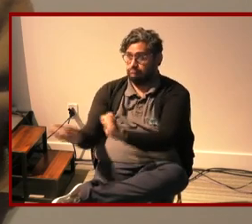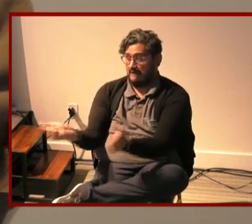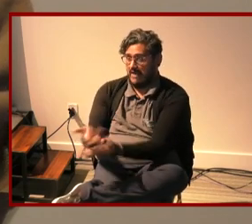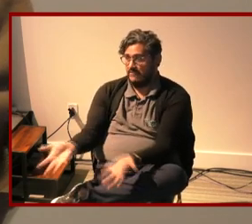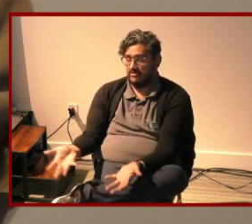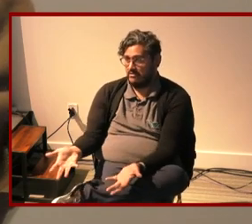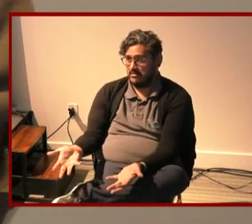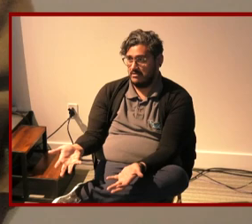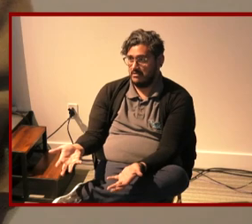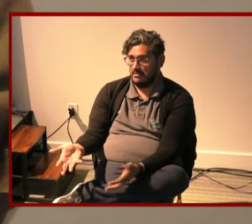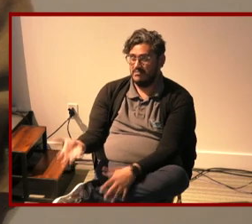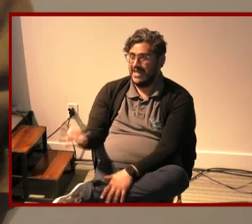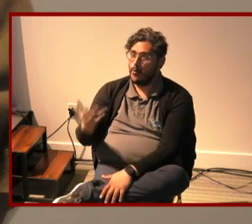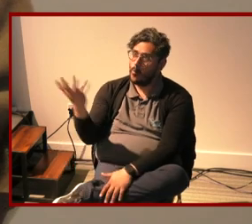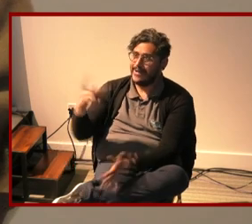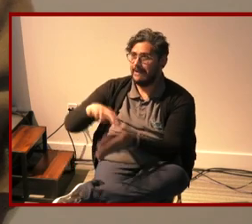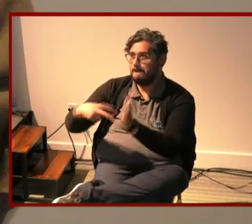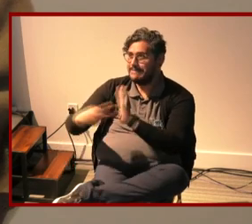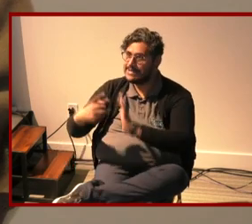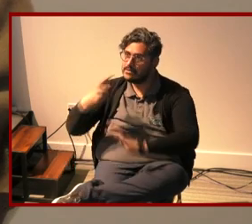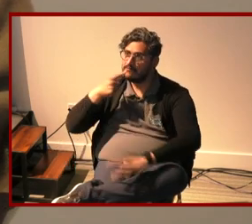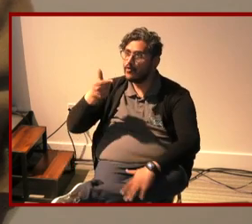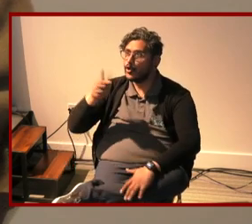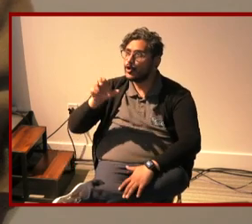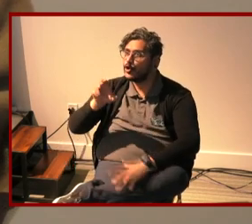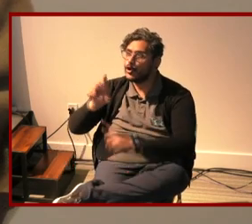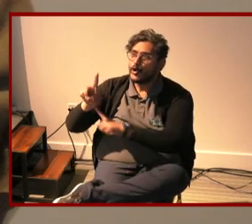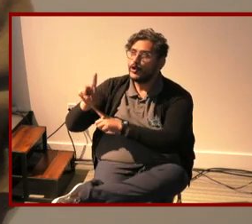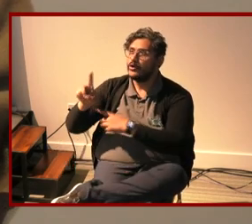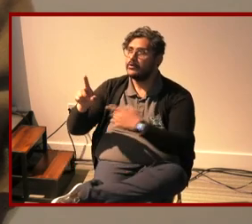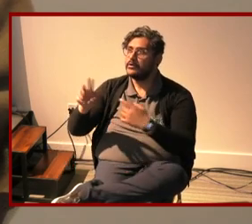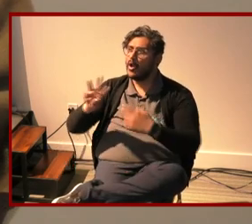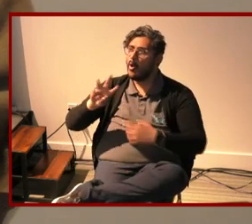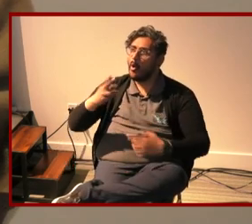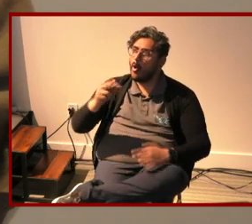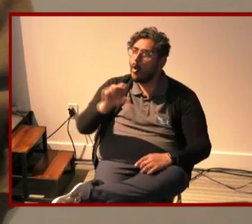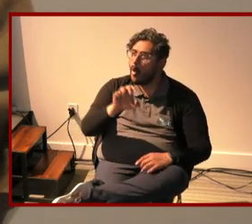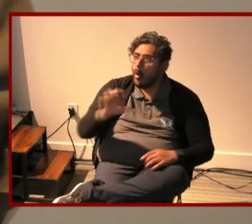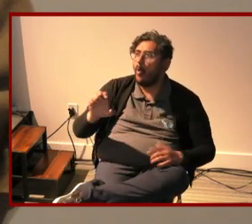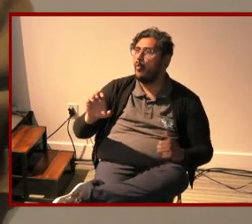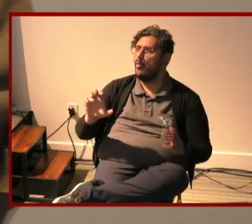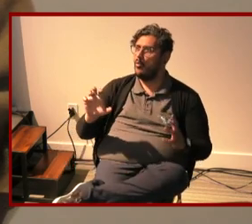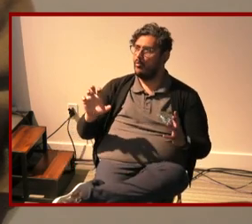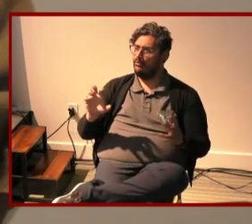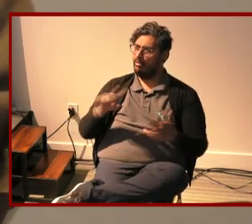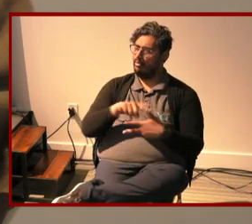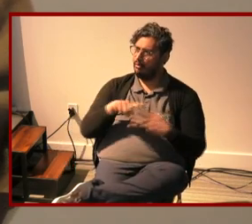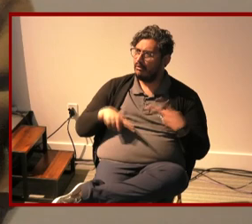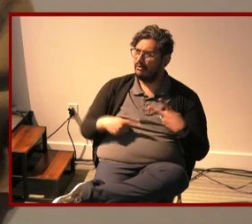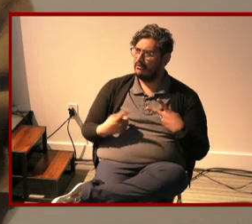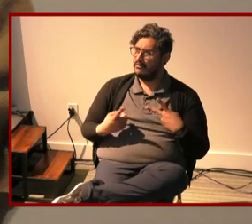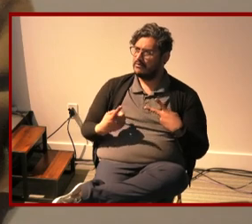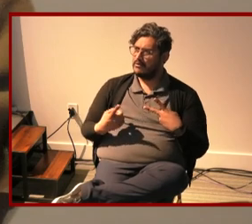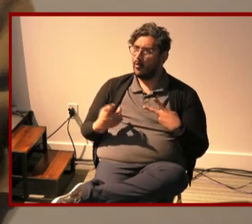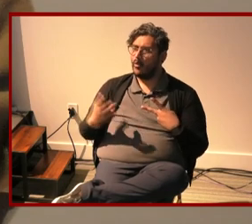idea of goodness and wholeness and like you know what it means to belong